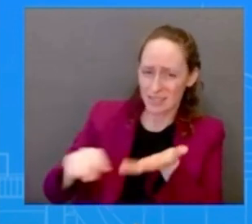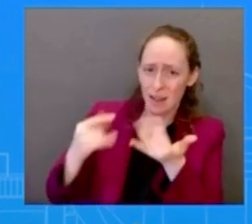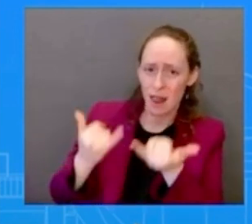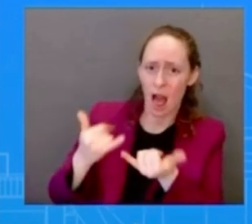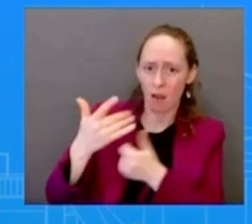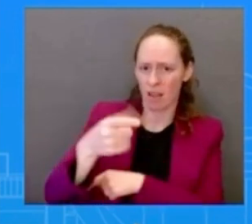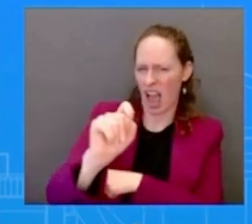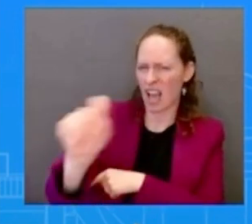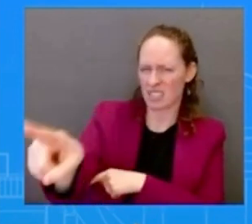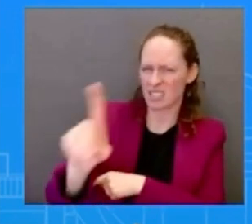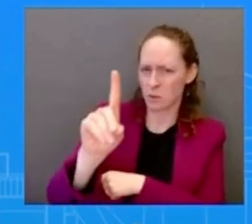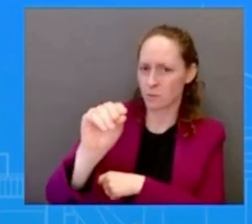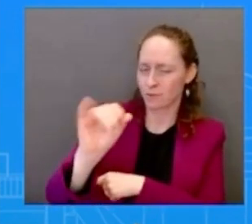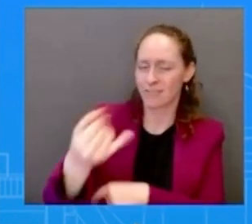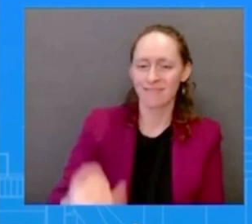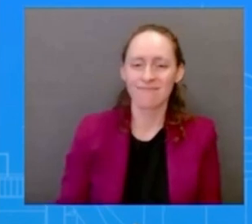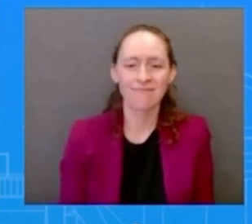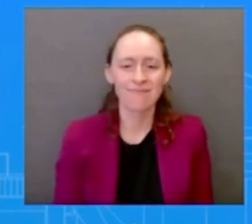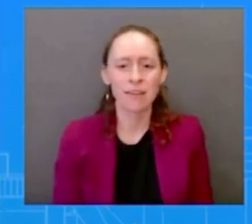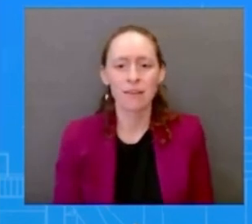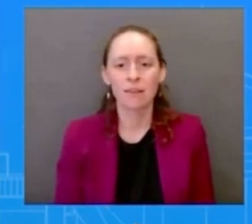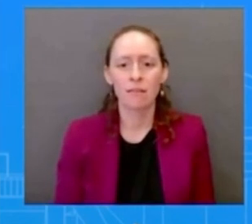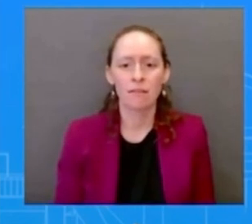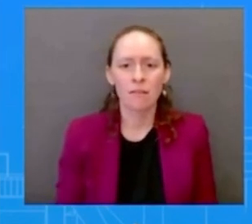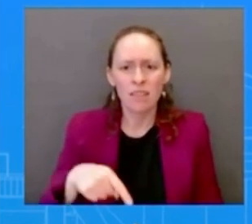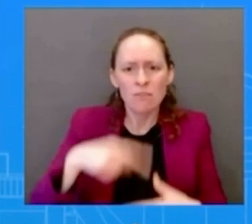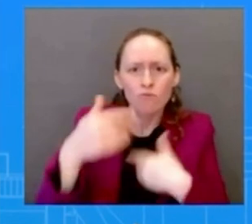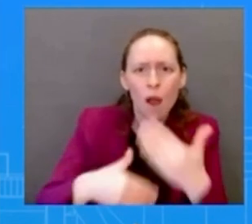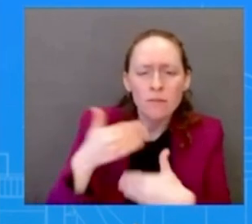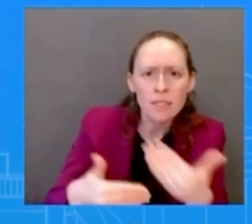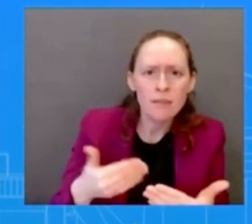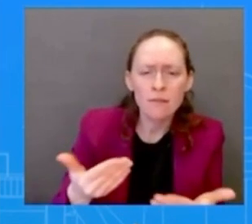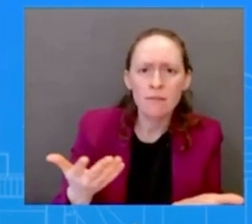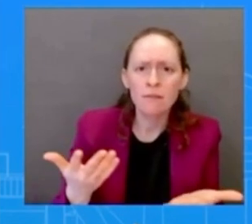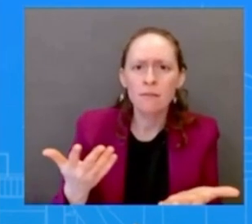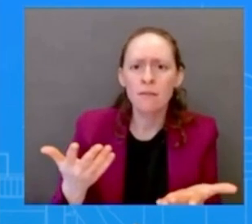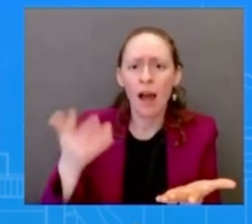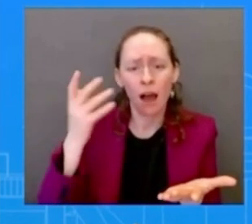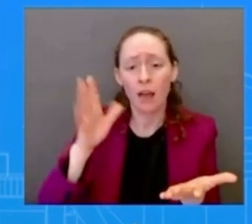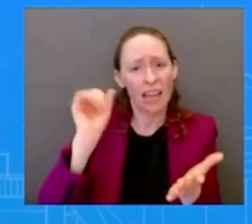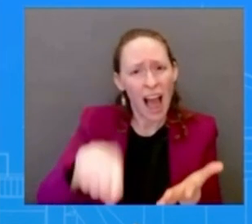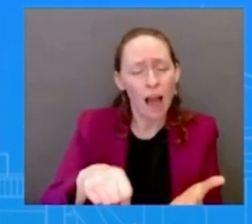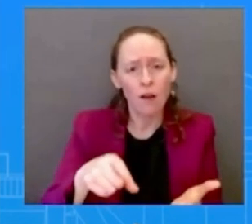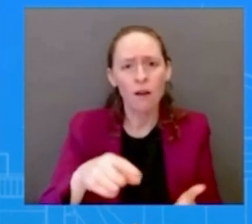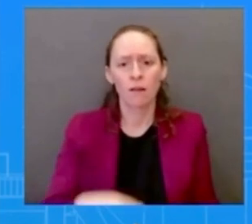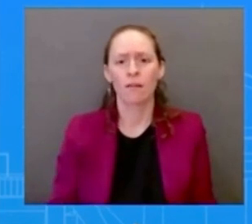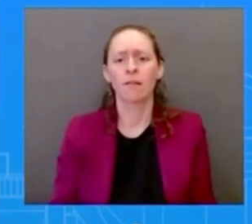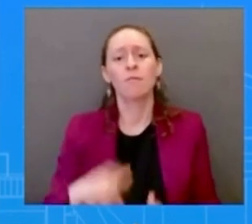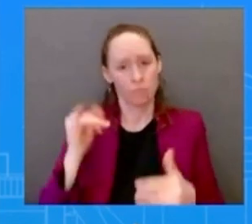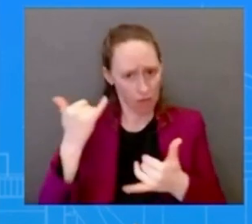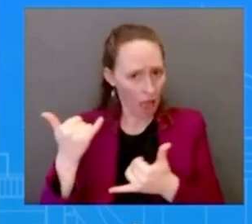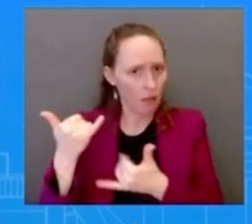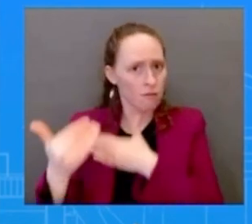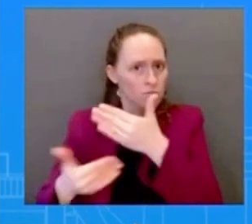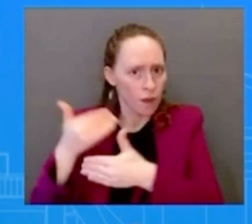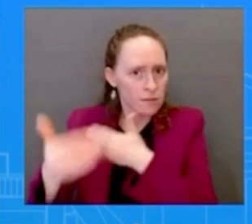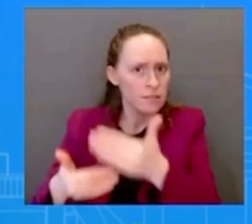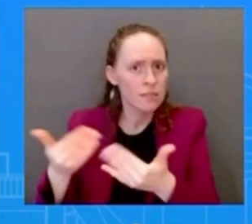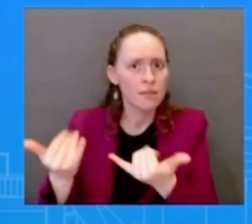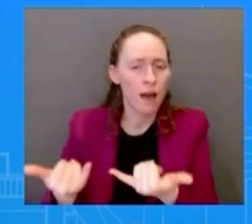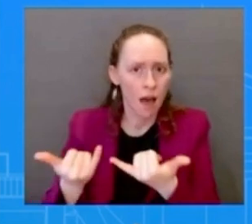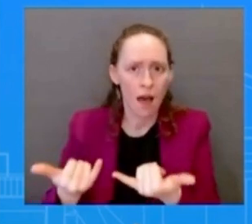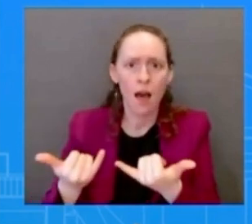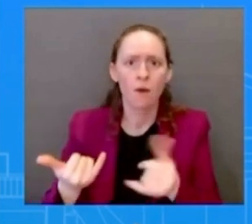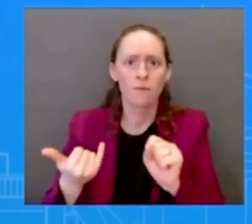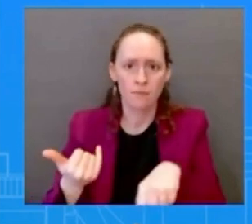necessarily the investigation does but there is but there is a process that's currently happening because of the investigation so i would refer